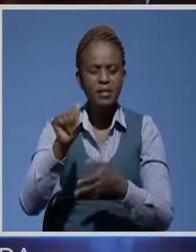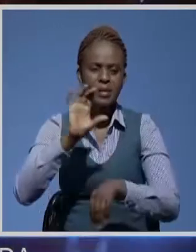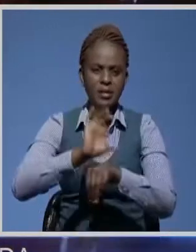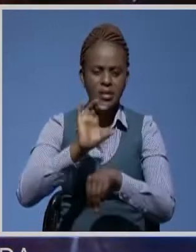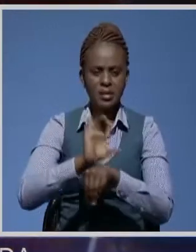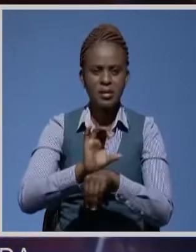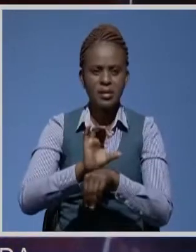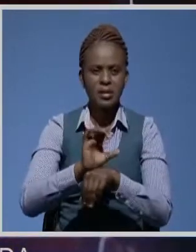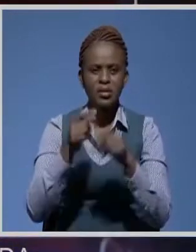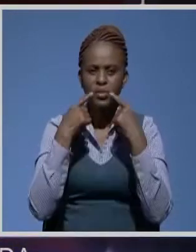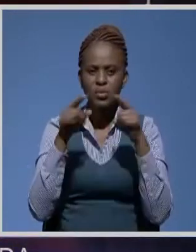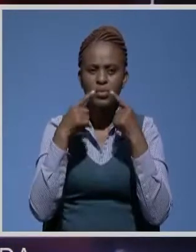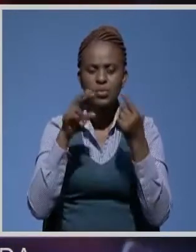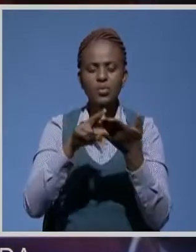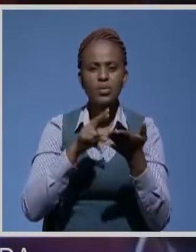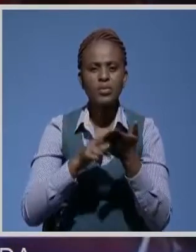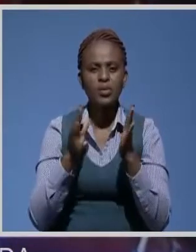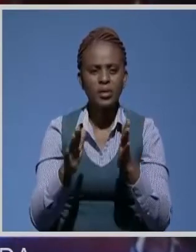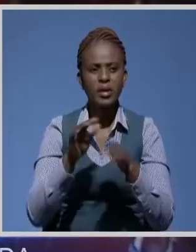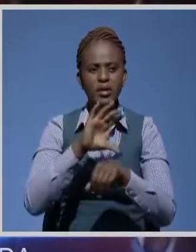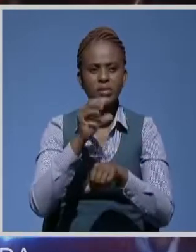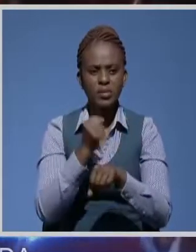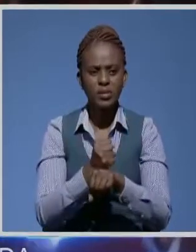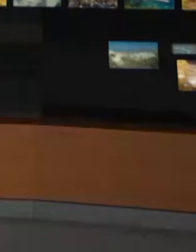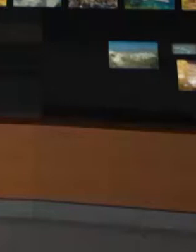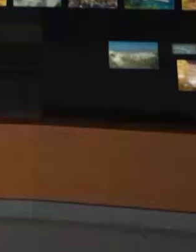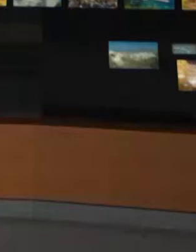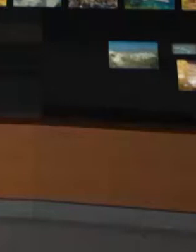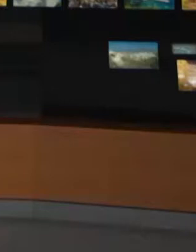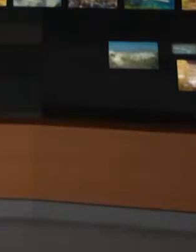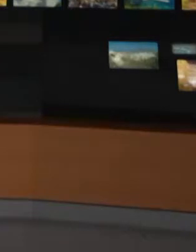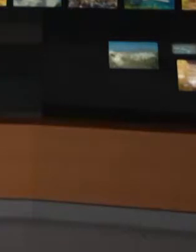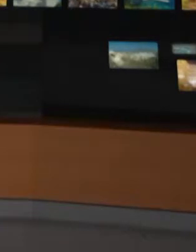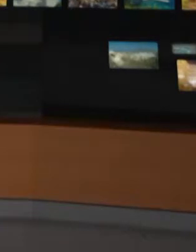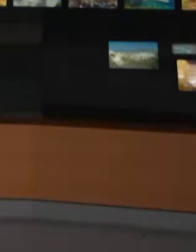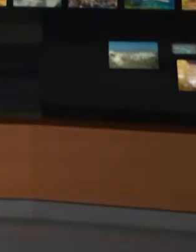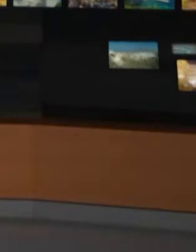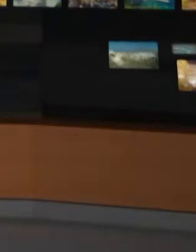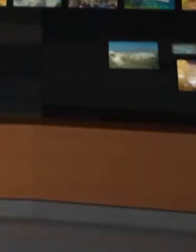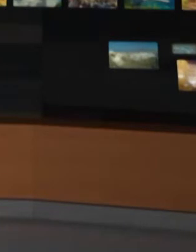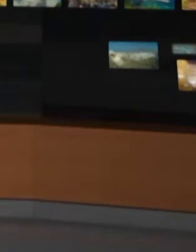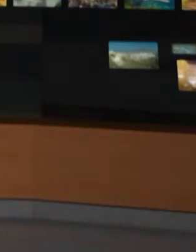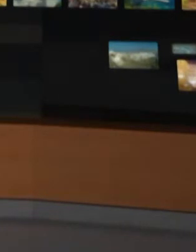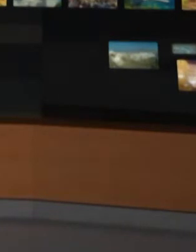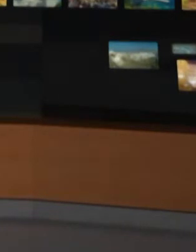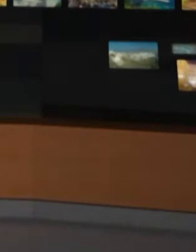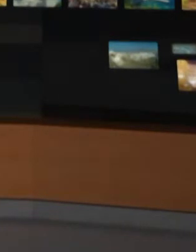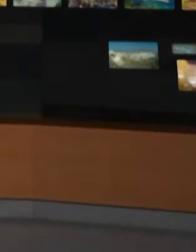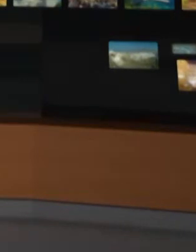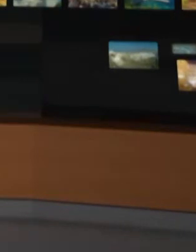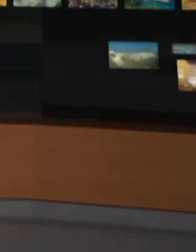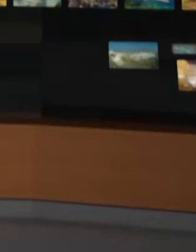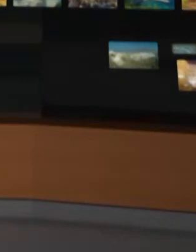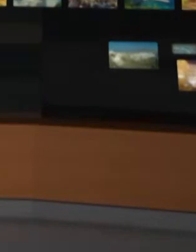Robert Mwanza, ZNBC News, Chongwe. Remember to hit the like button, press a comment and